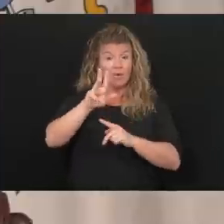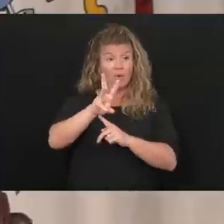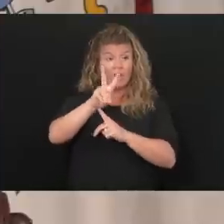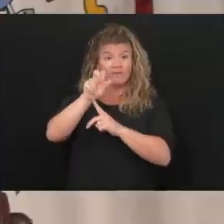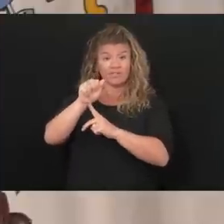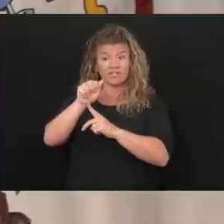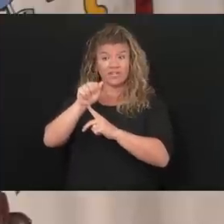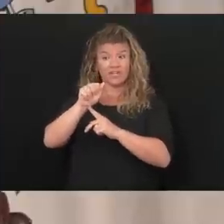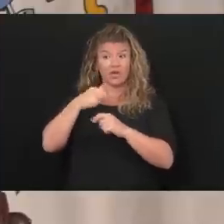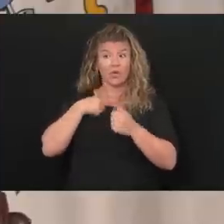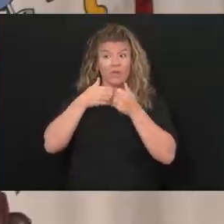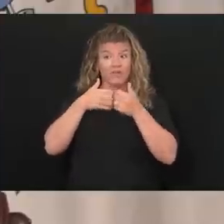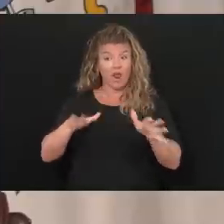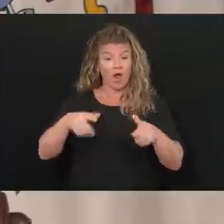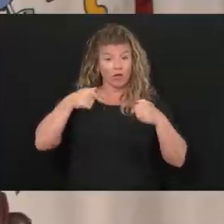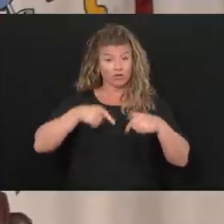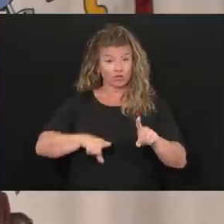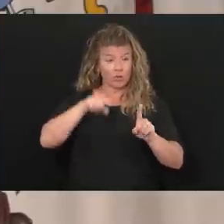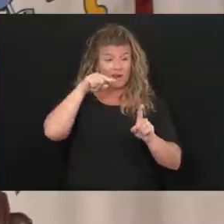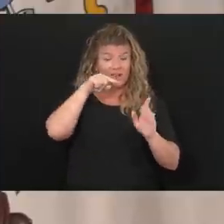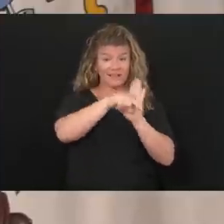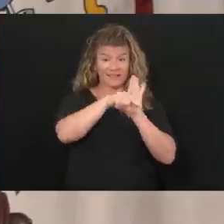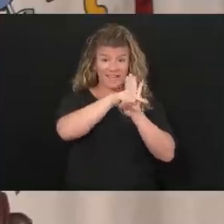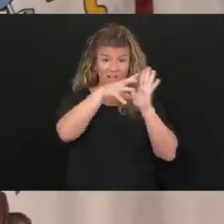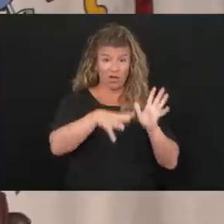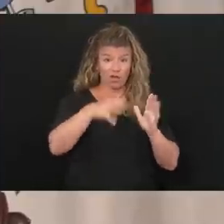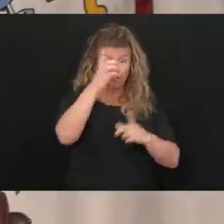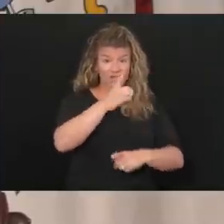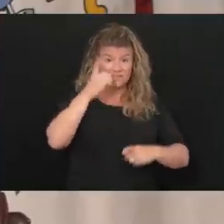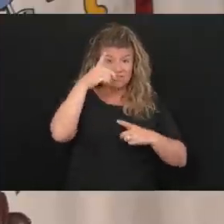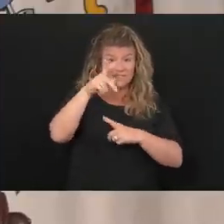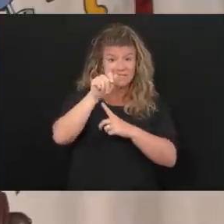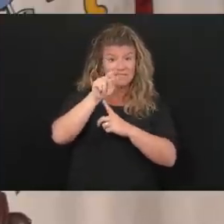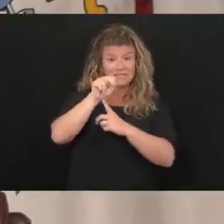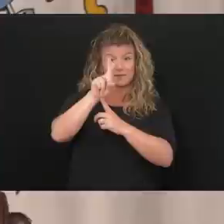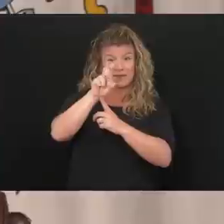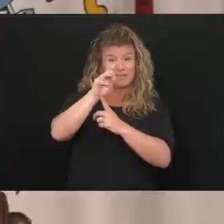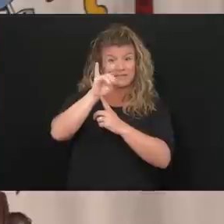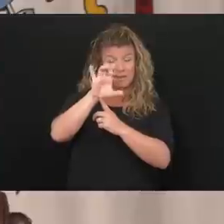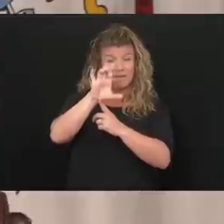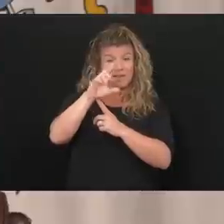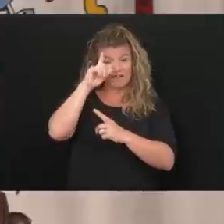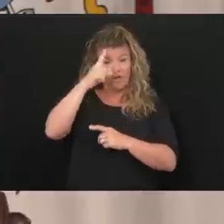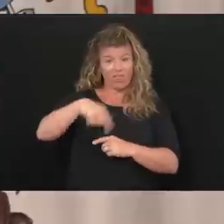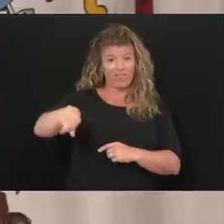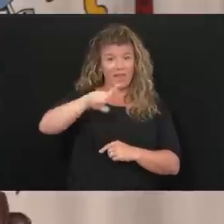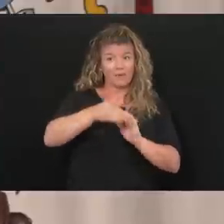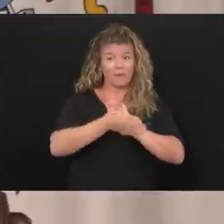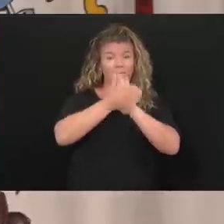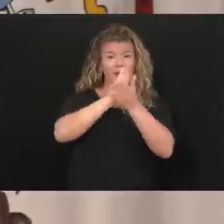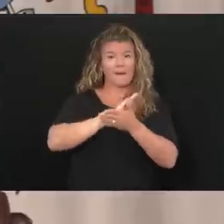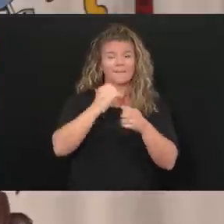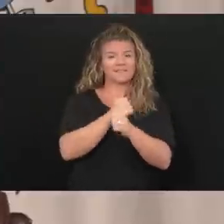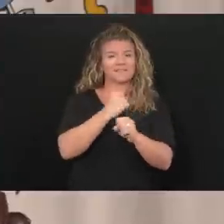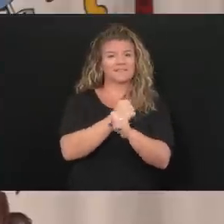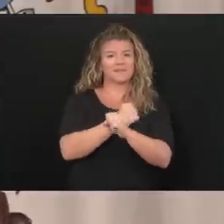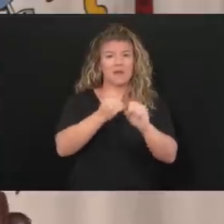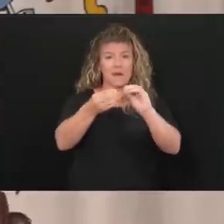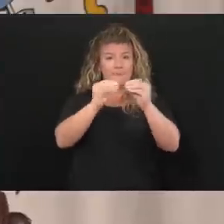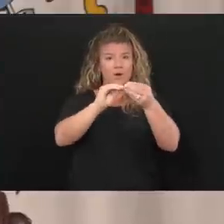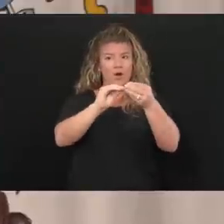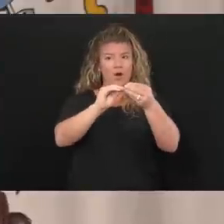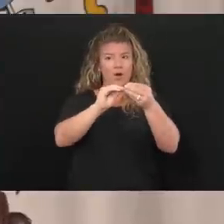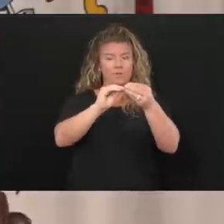terrible killer pandemic is them to become a statistic. What we need always is to